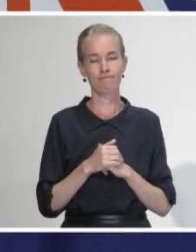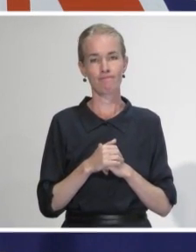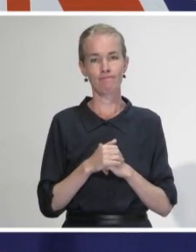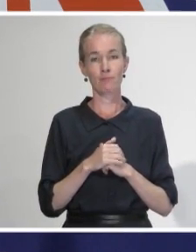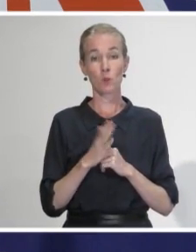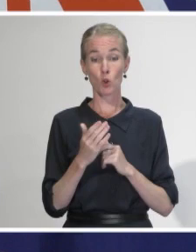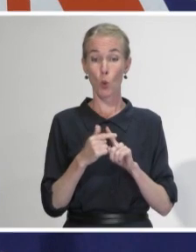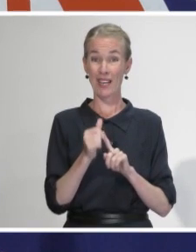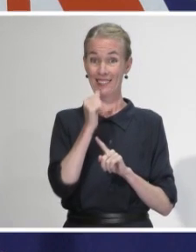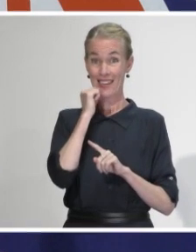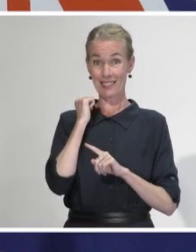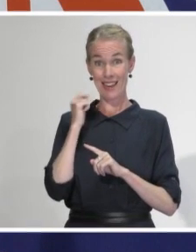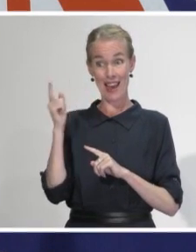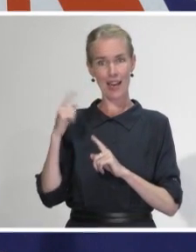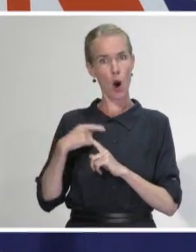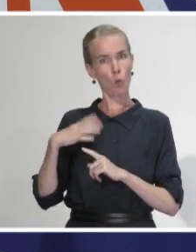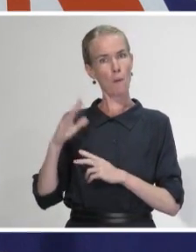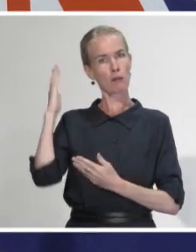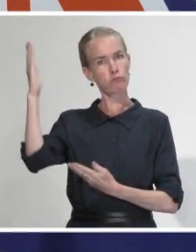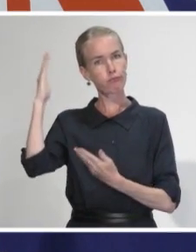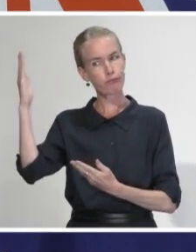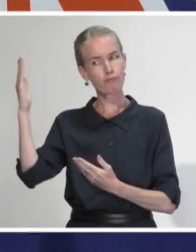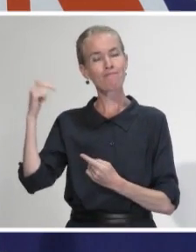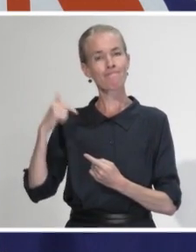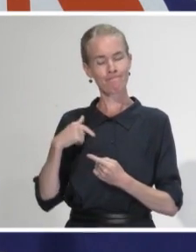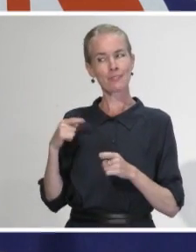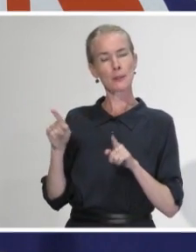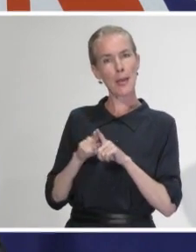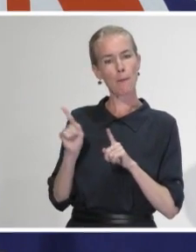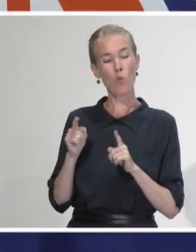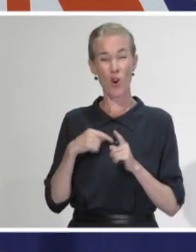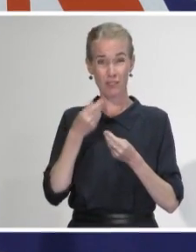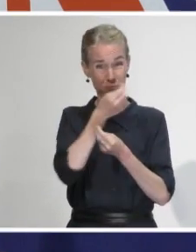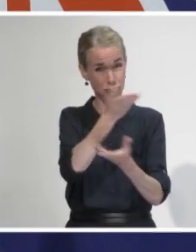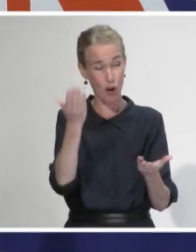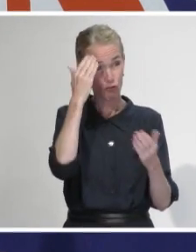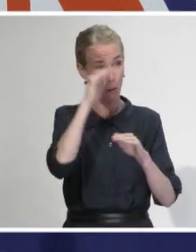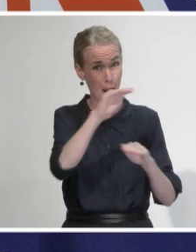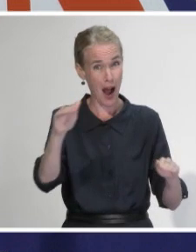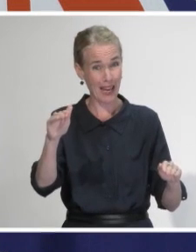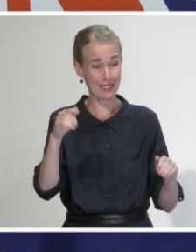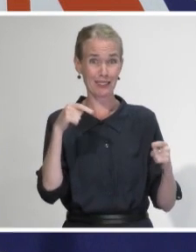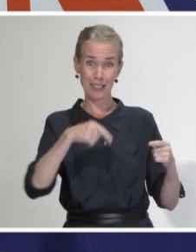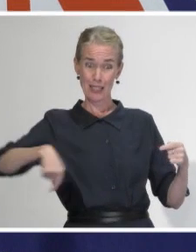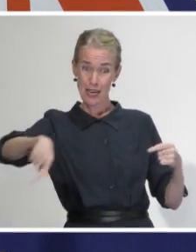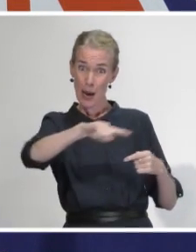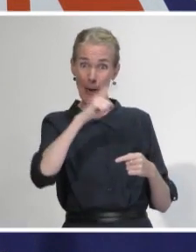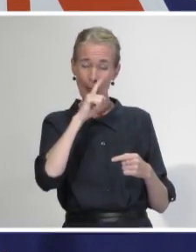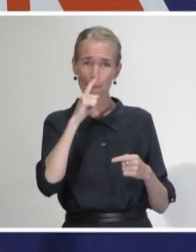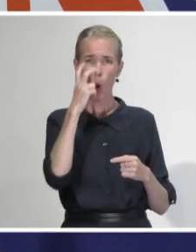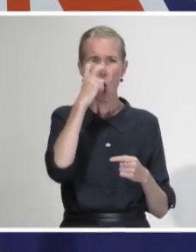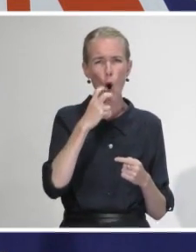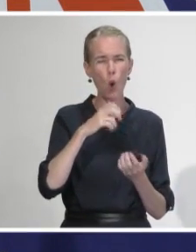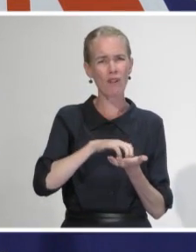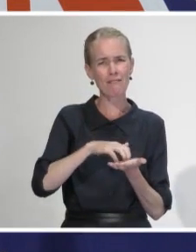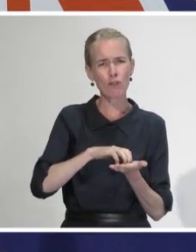and Dr McElnay flagged this yesterday, that these are people who are older, they are frail, they have high care needs and there